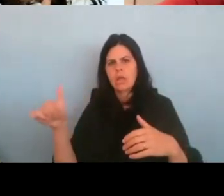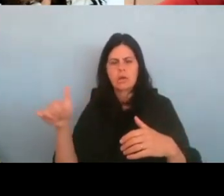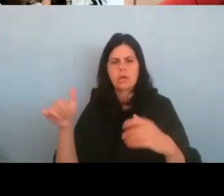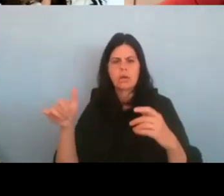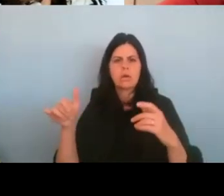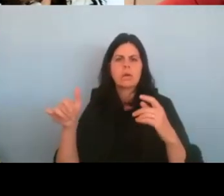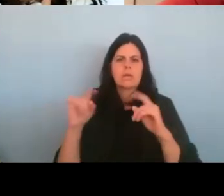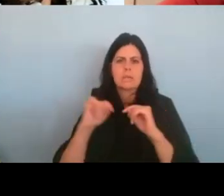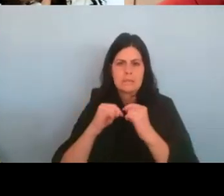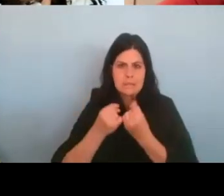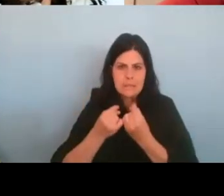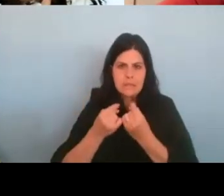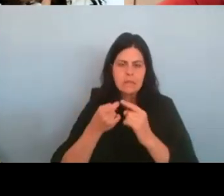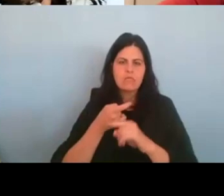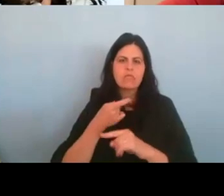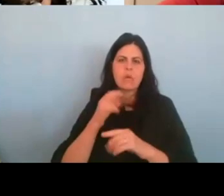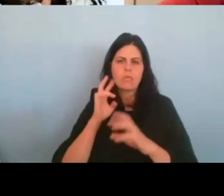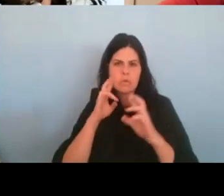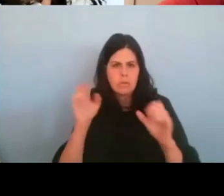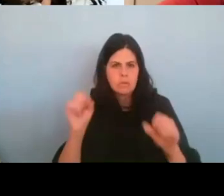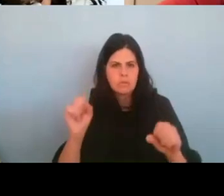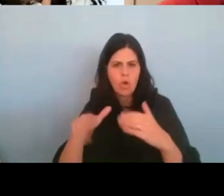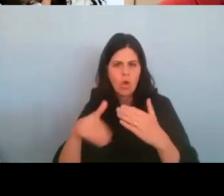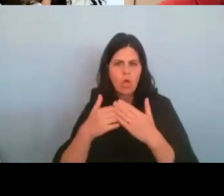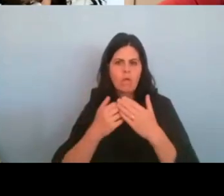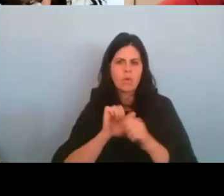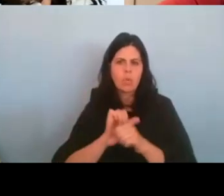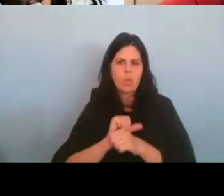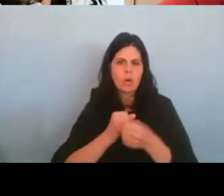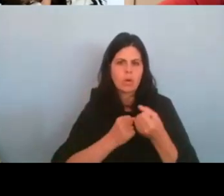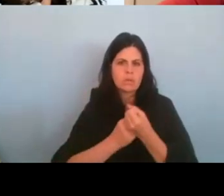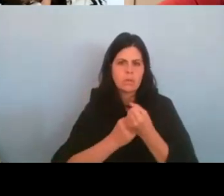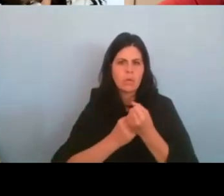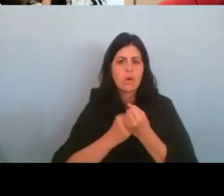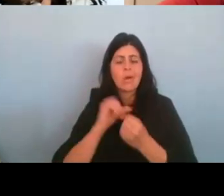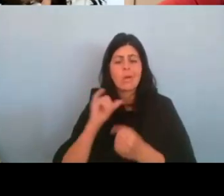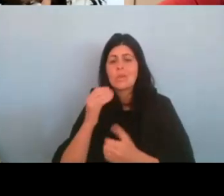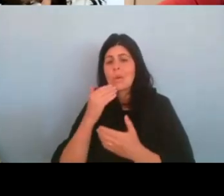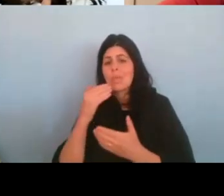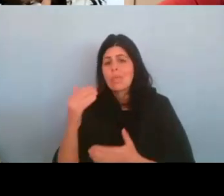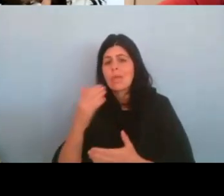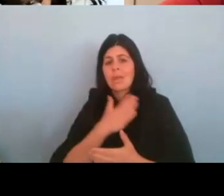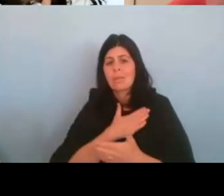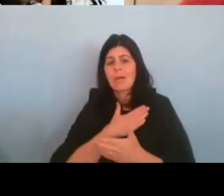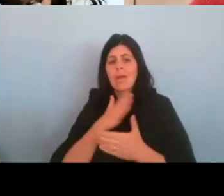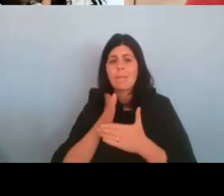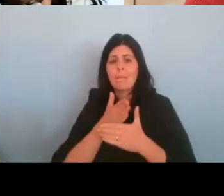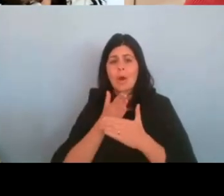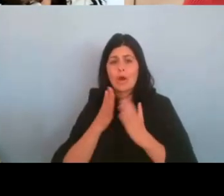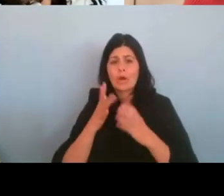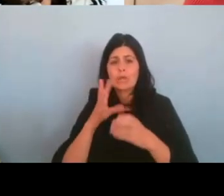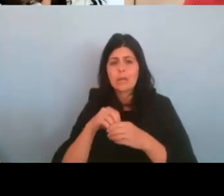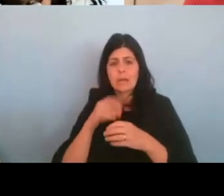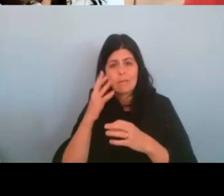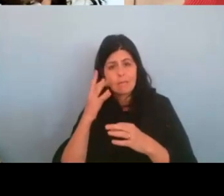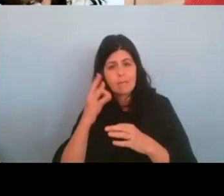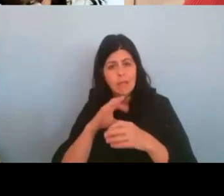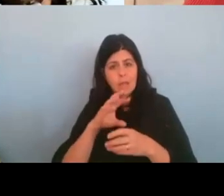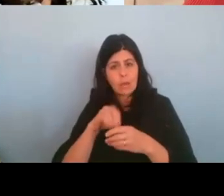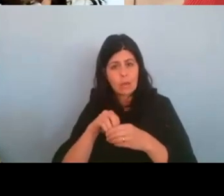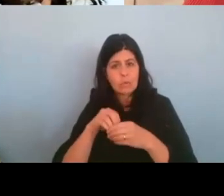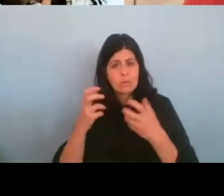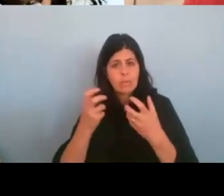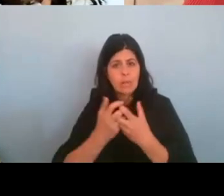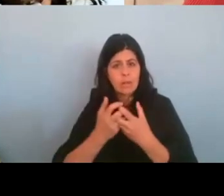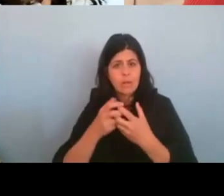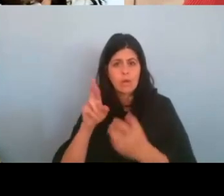work, all the support. Uh, I also want to thank my, my partner, my partner in faith, inclusion and belonging, Reverend